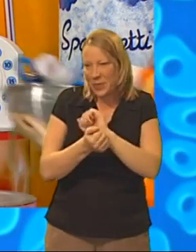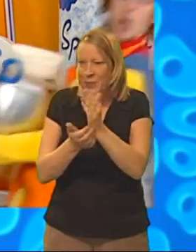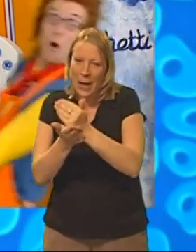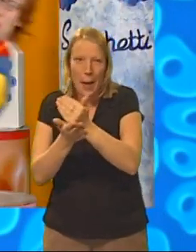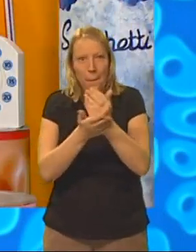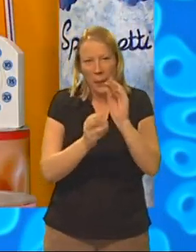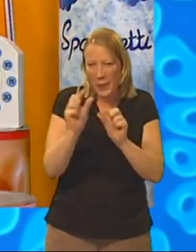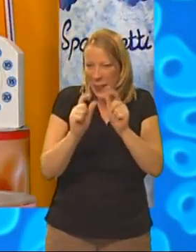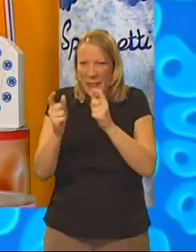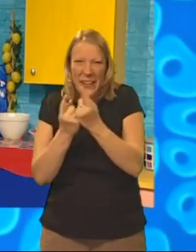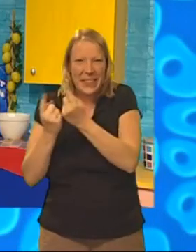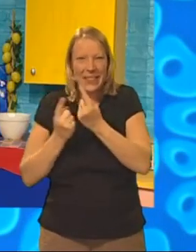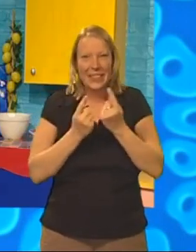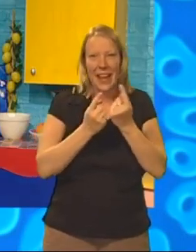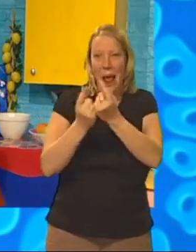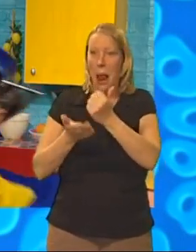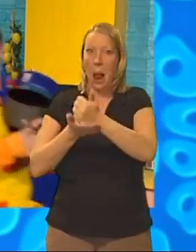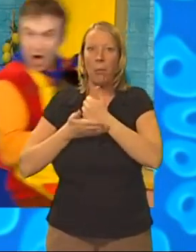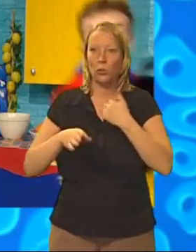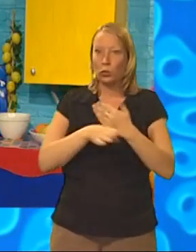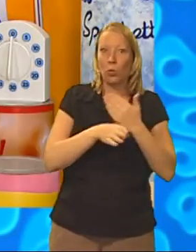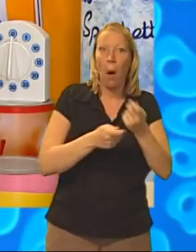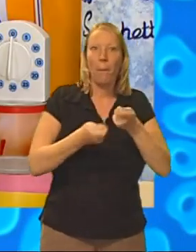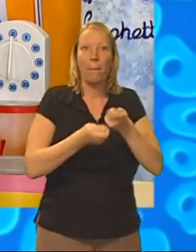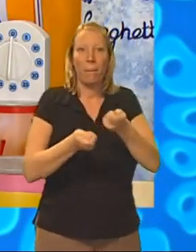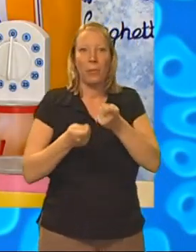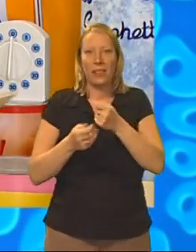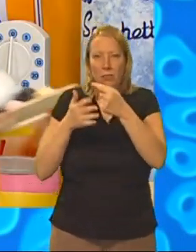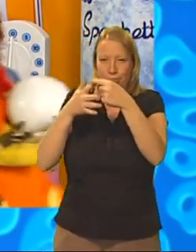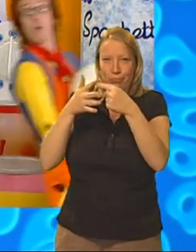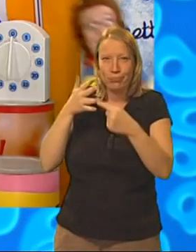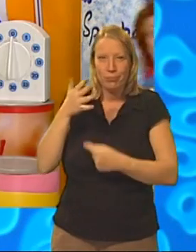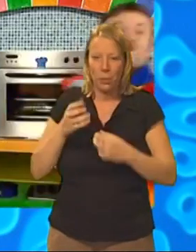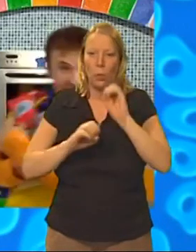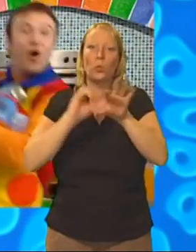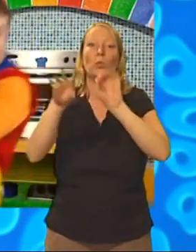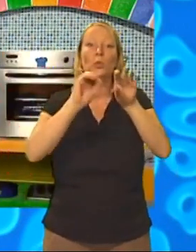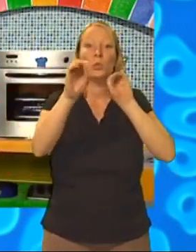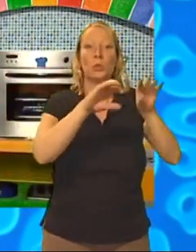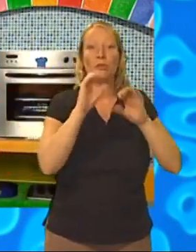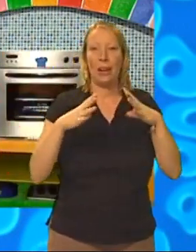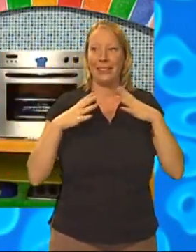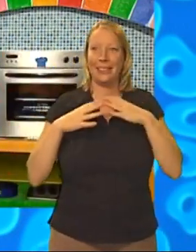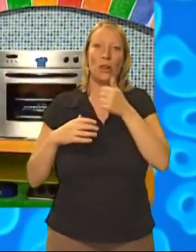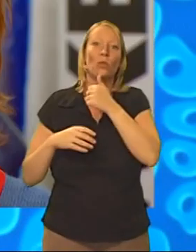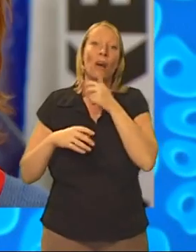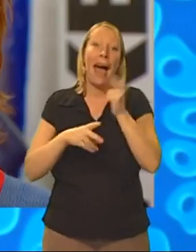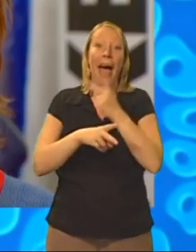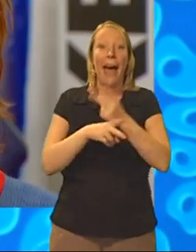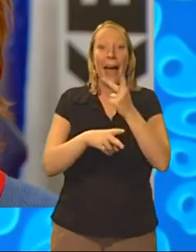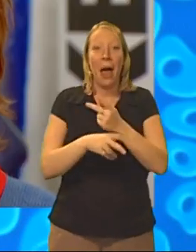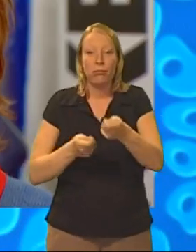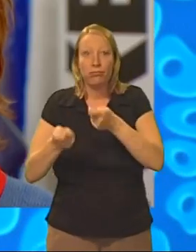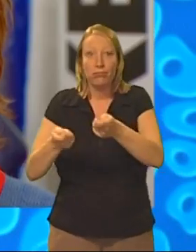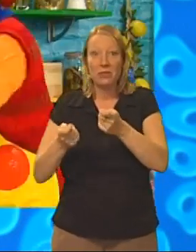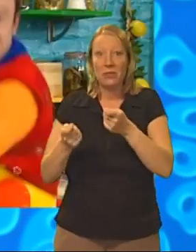Tidy all the bits and pops. Tidy The things that help us do our jobs. Ingredients we'll put away. We're ready for use another day. Pots and